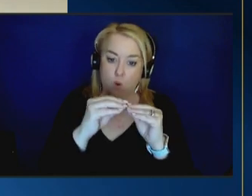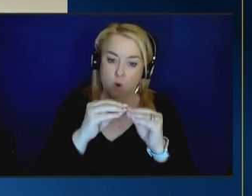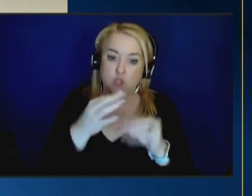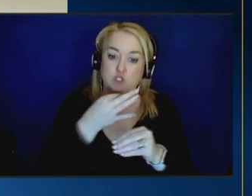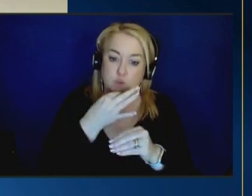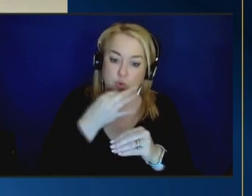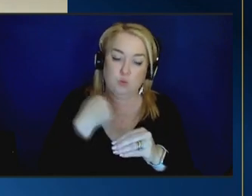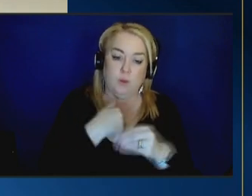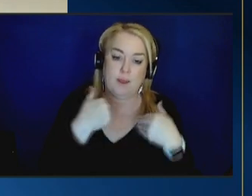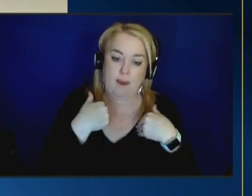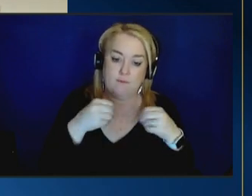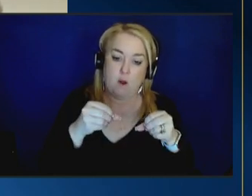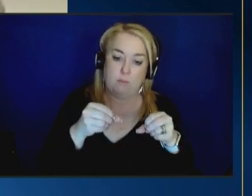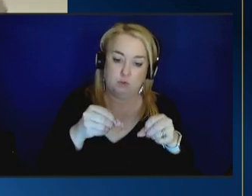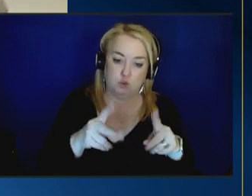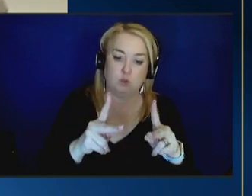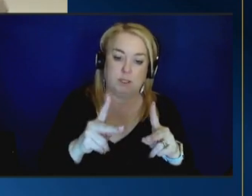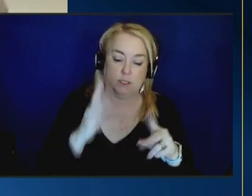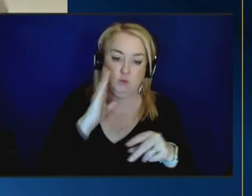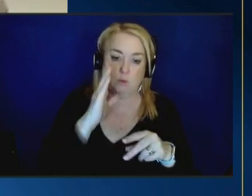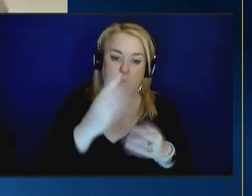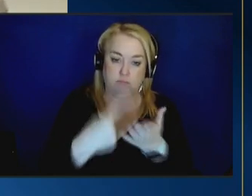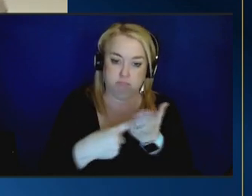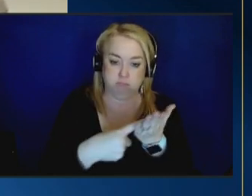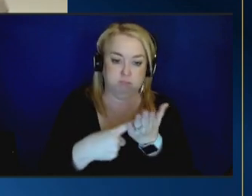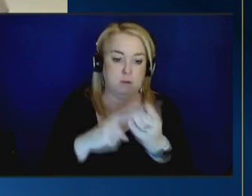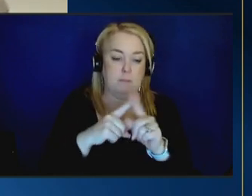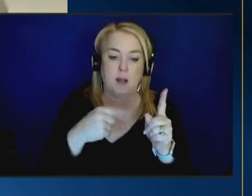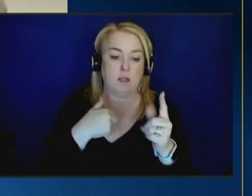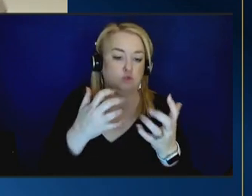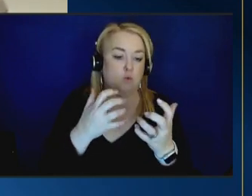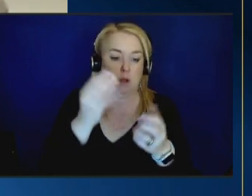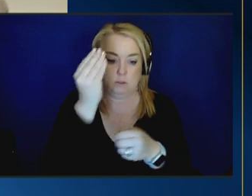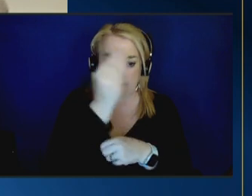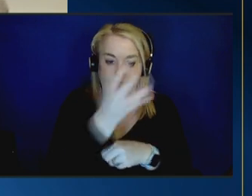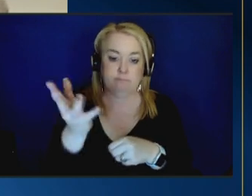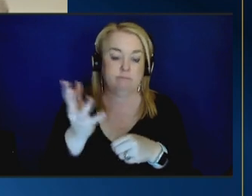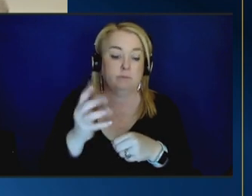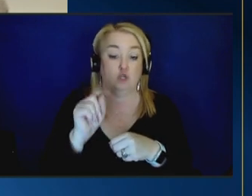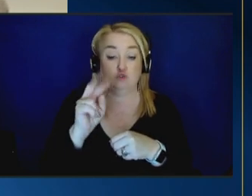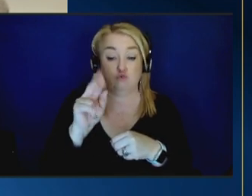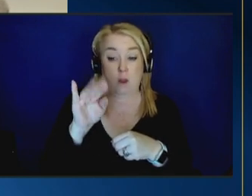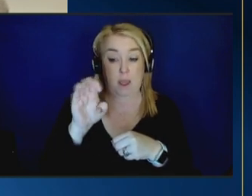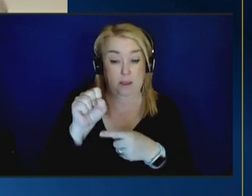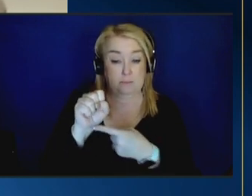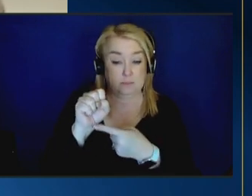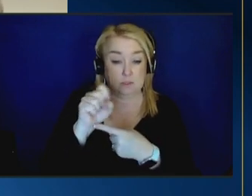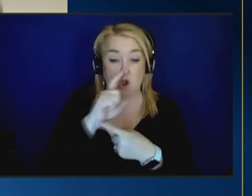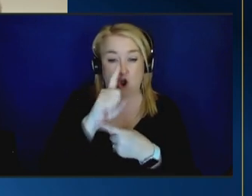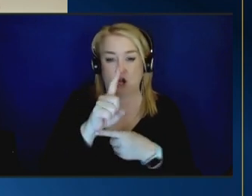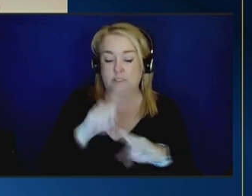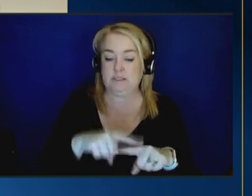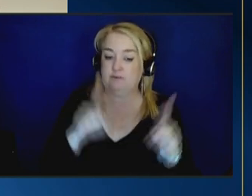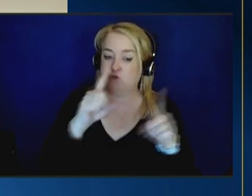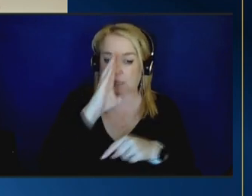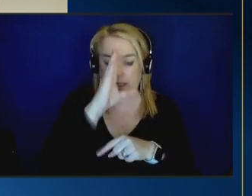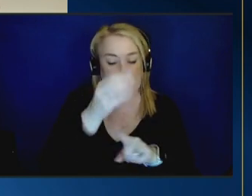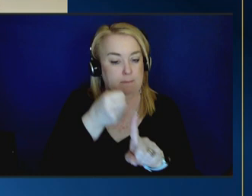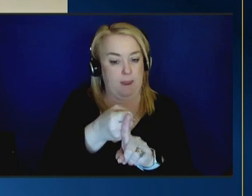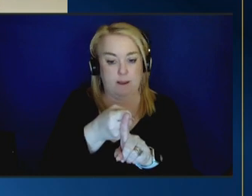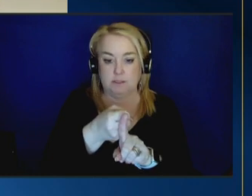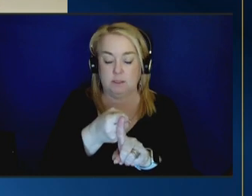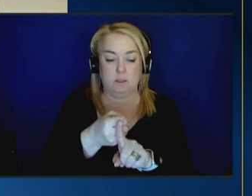more opportunity to talk about this but just want to lift up uh that tribes are differentially impacted native people are differentially